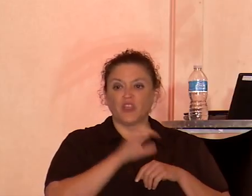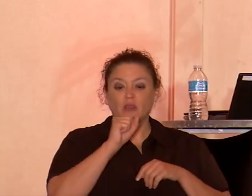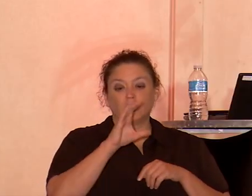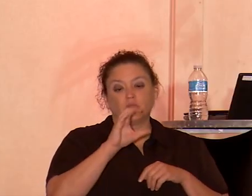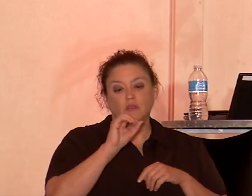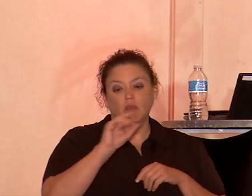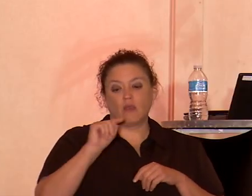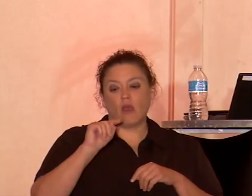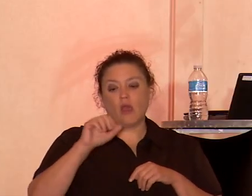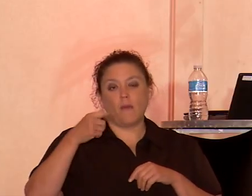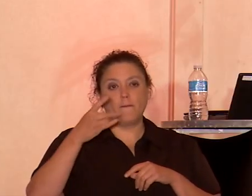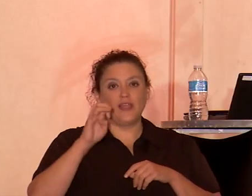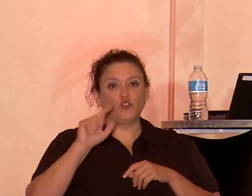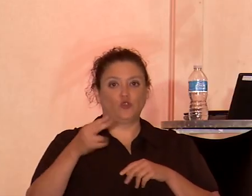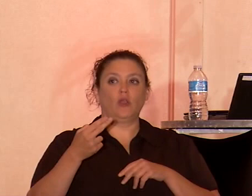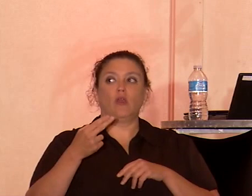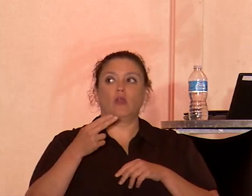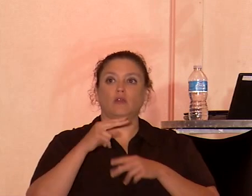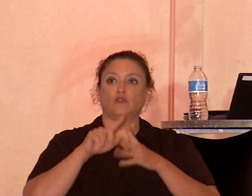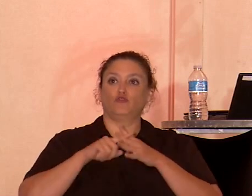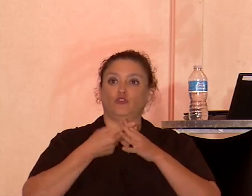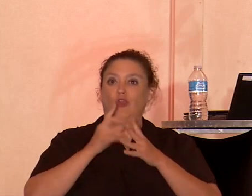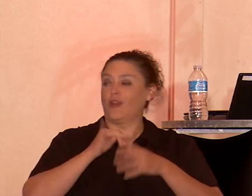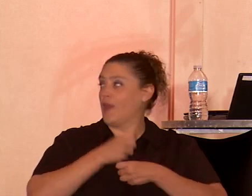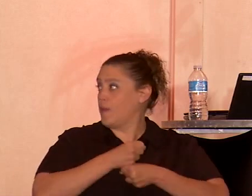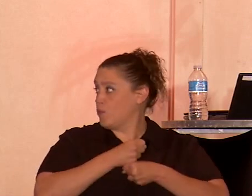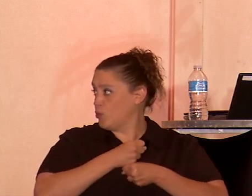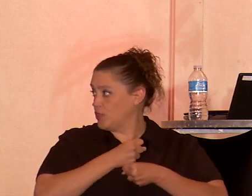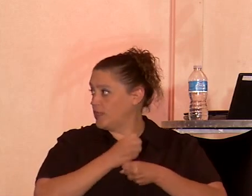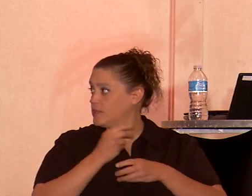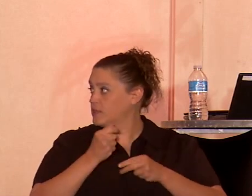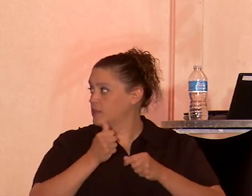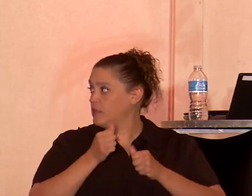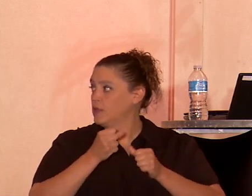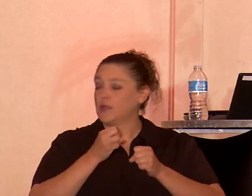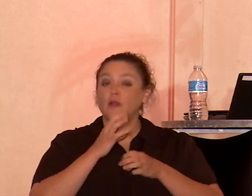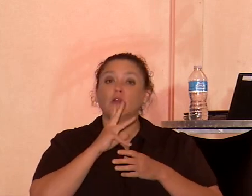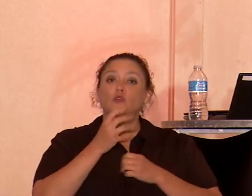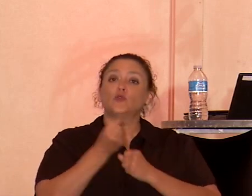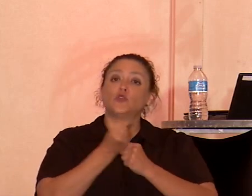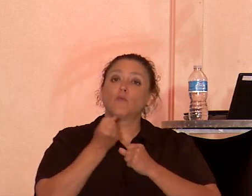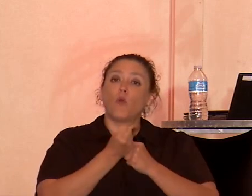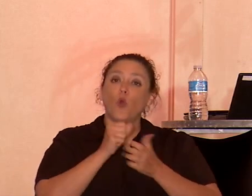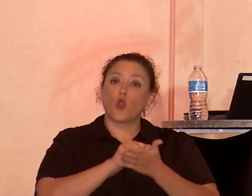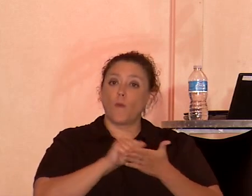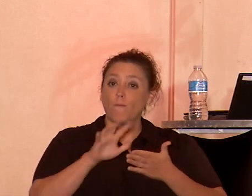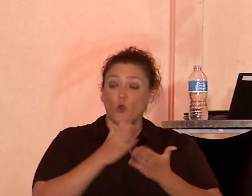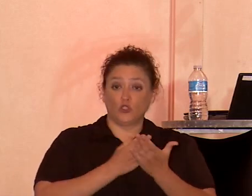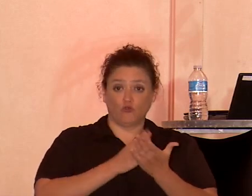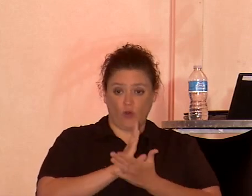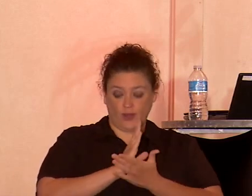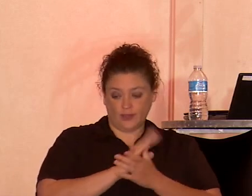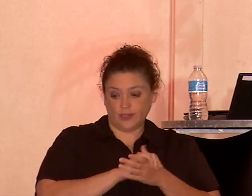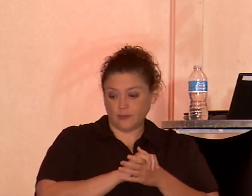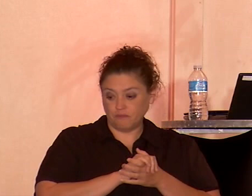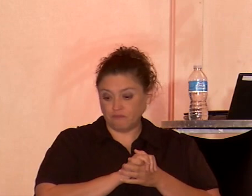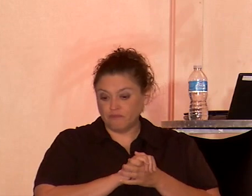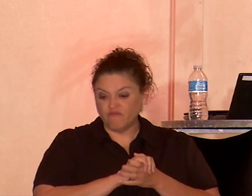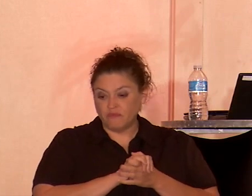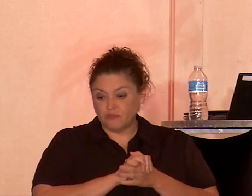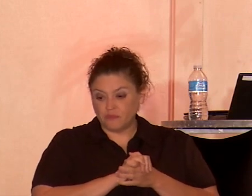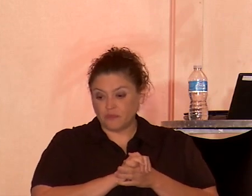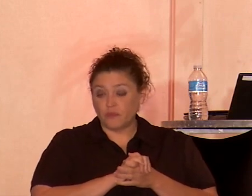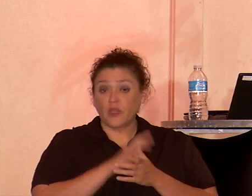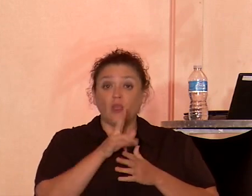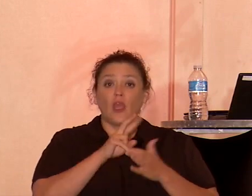which is a socialist-aligned group in favor of abortion rights. And it was designed to highlight the